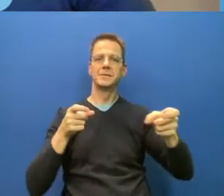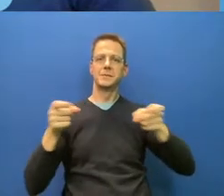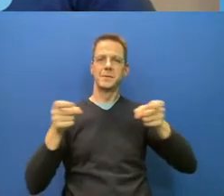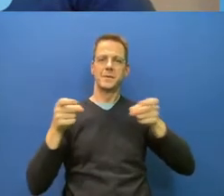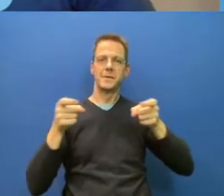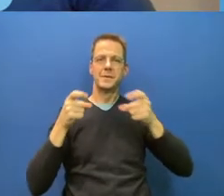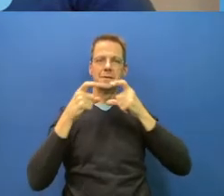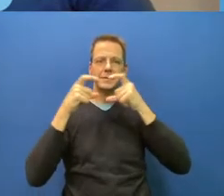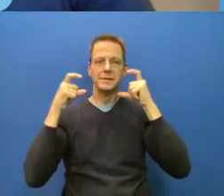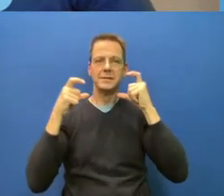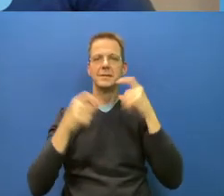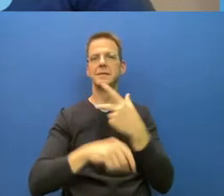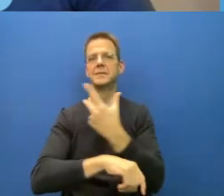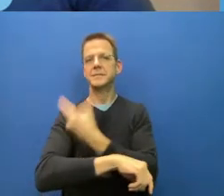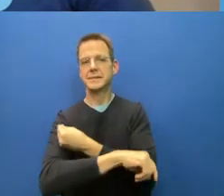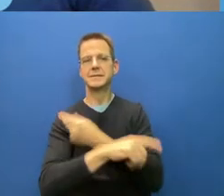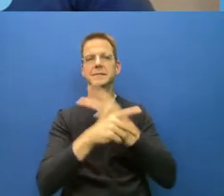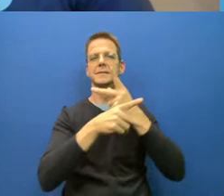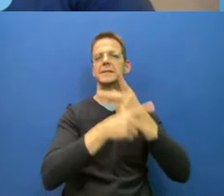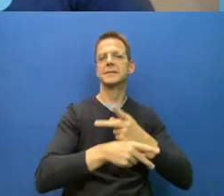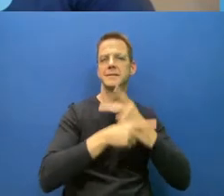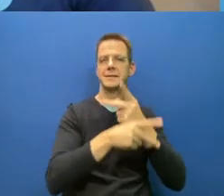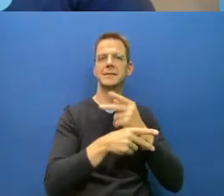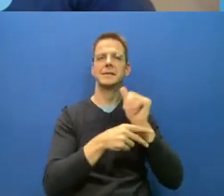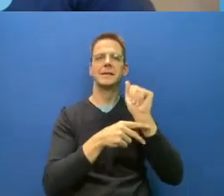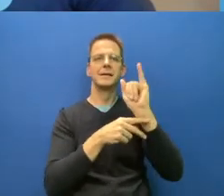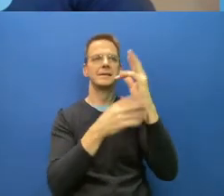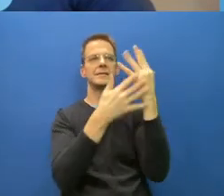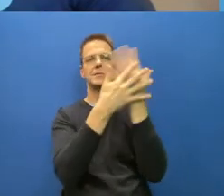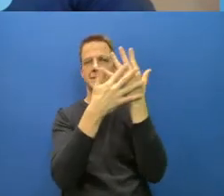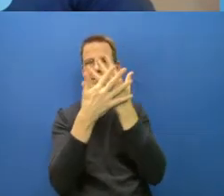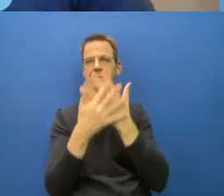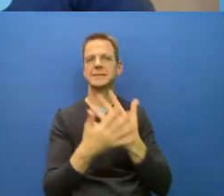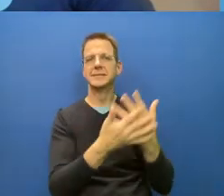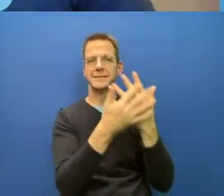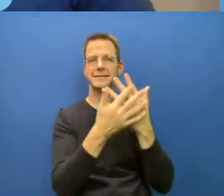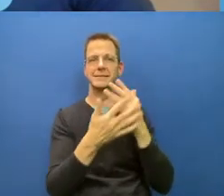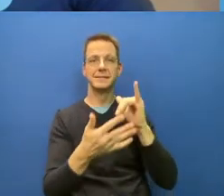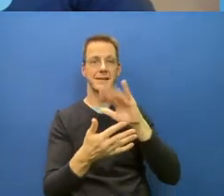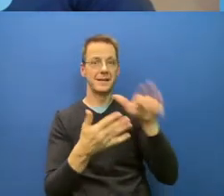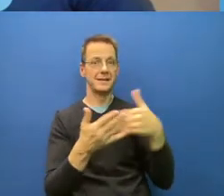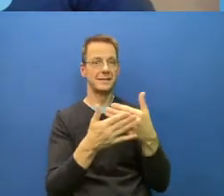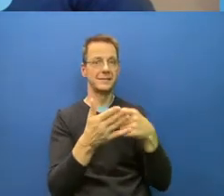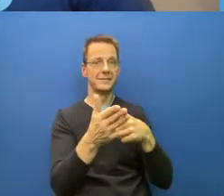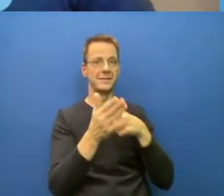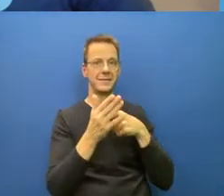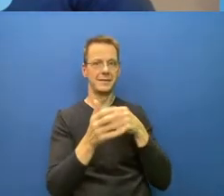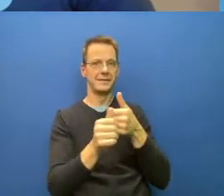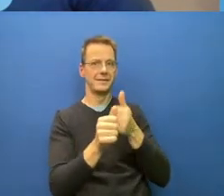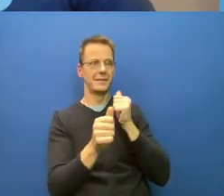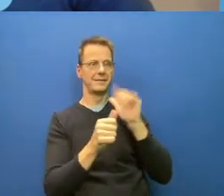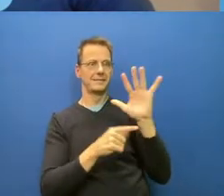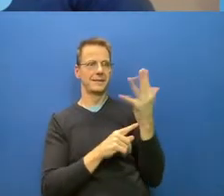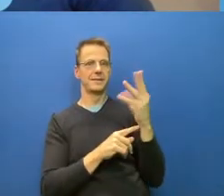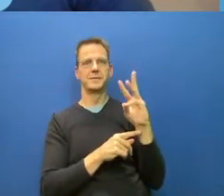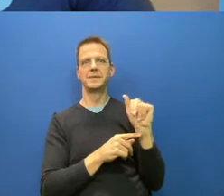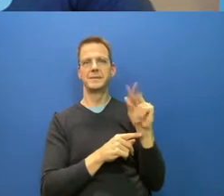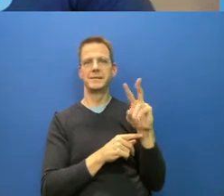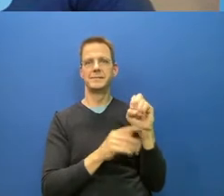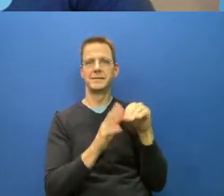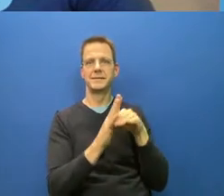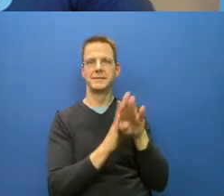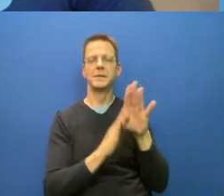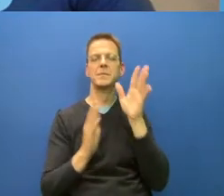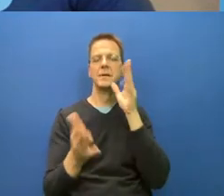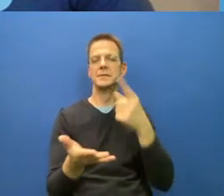avoid that fifth wave. I'm very excited. will be talking about scientific and immunological reasons around why letting COVID circulate